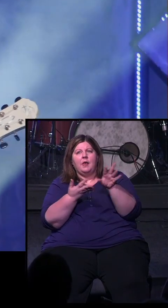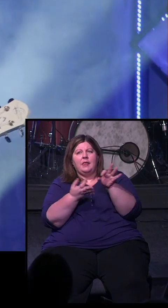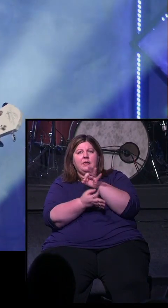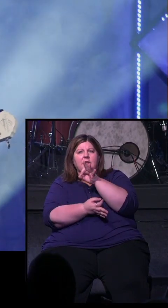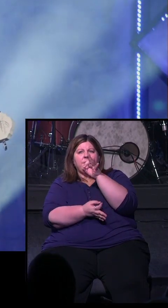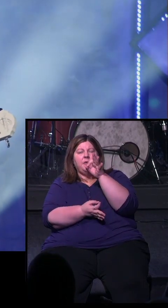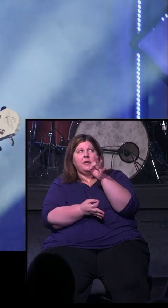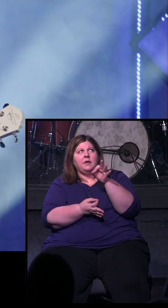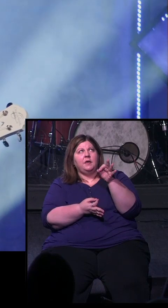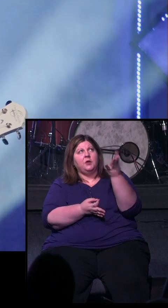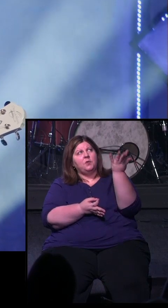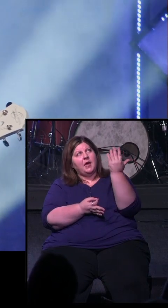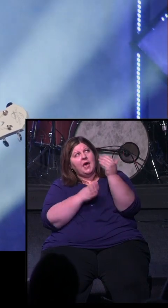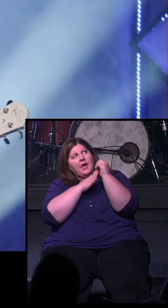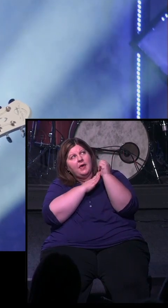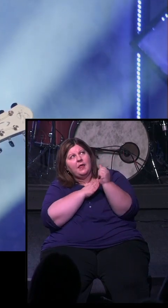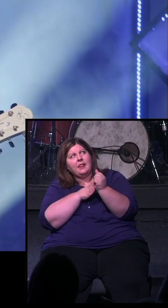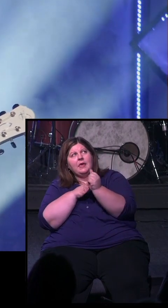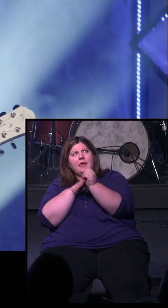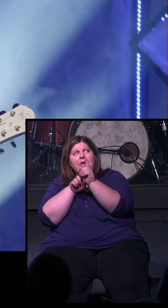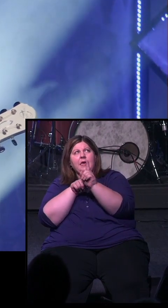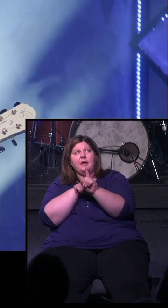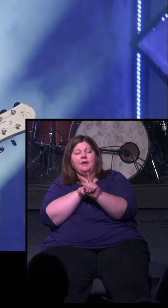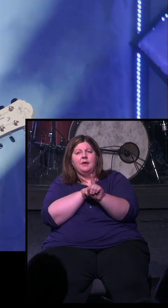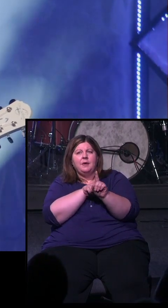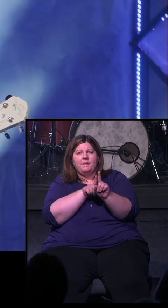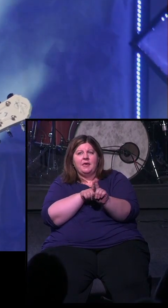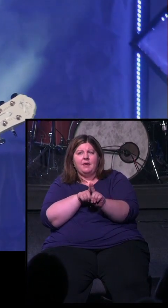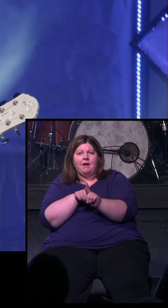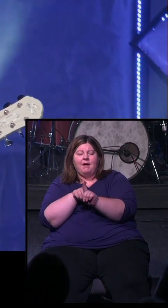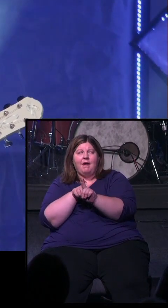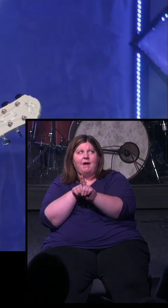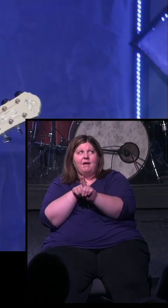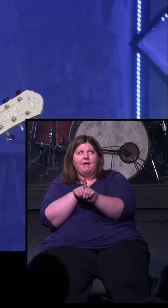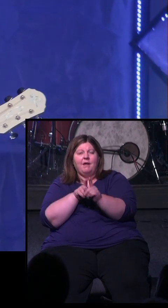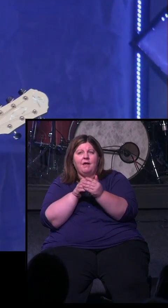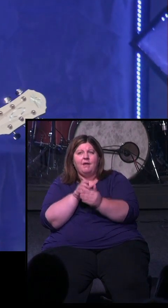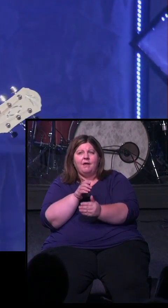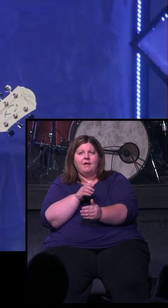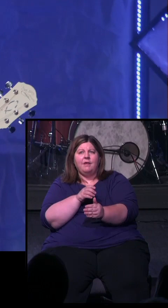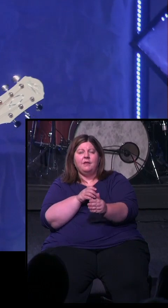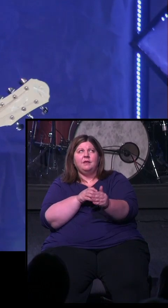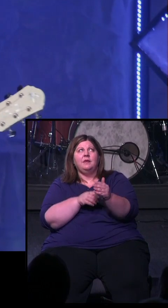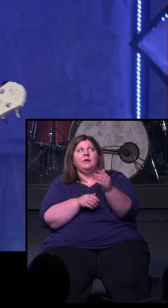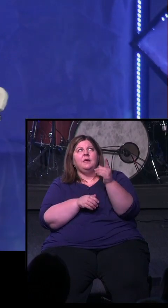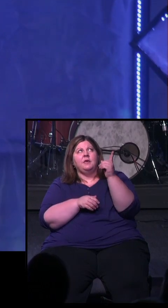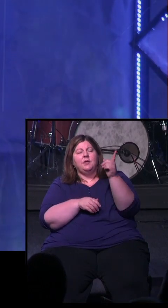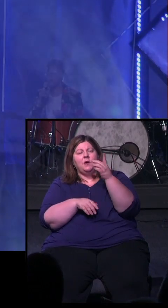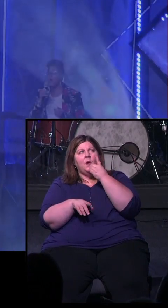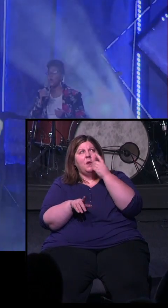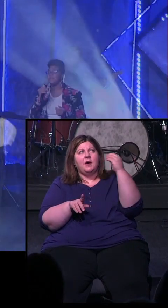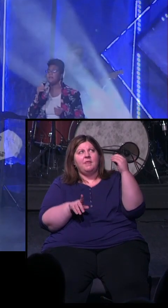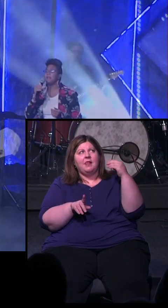Holy Spirit, lead me on. You're the light, come on, every voice, sing.